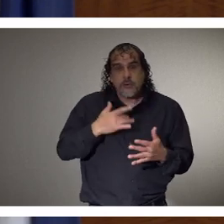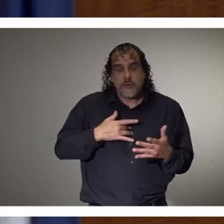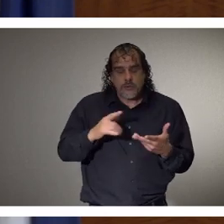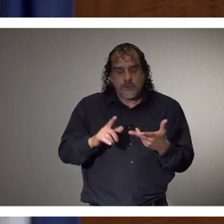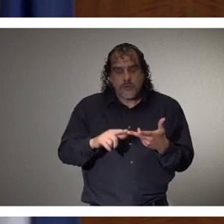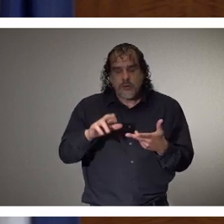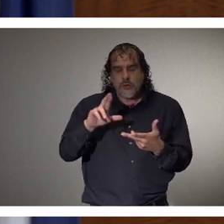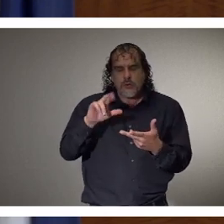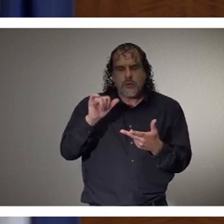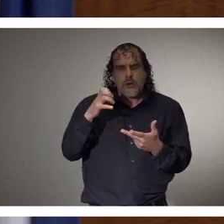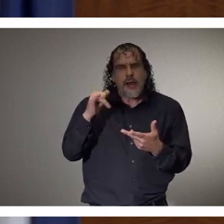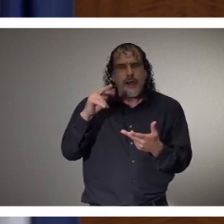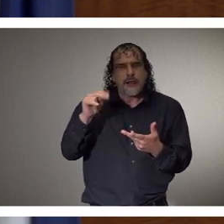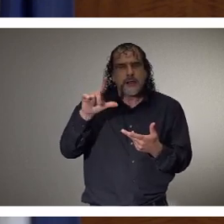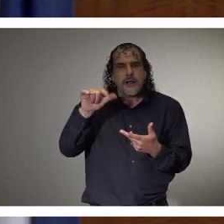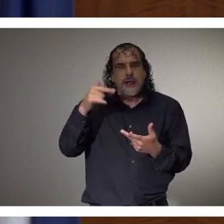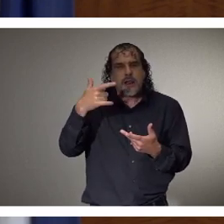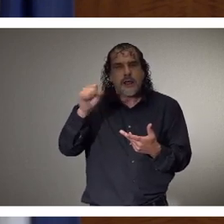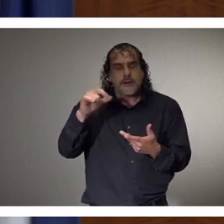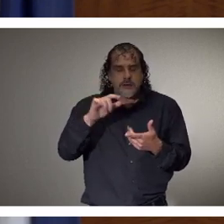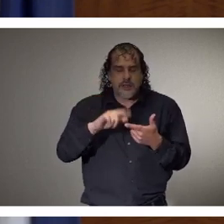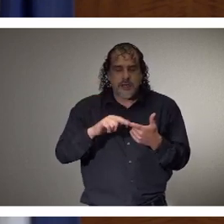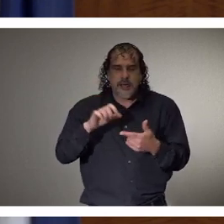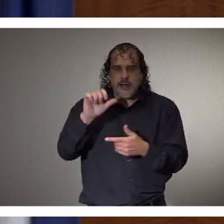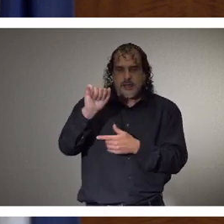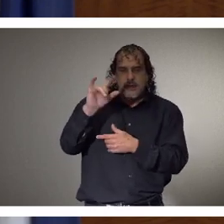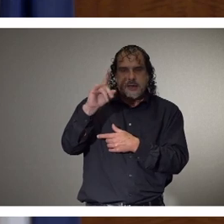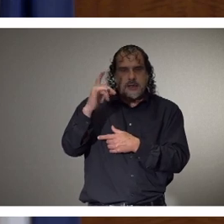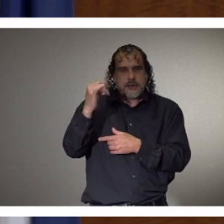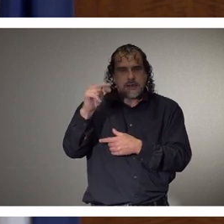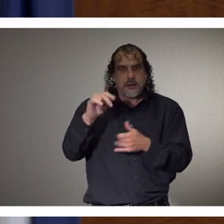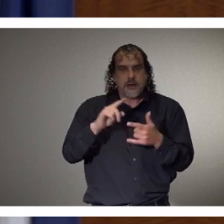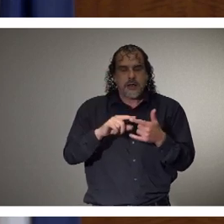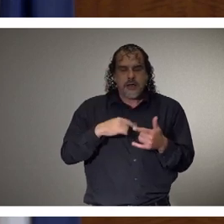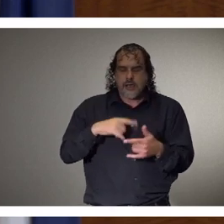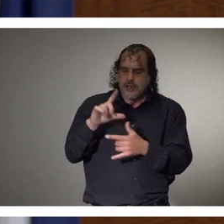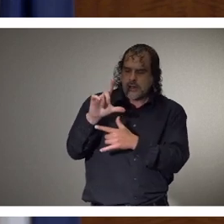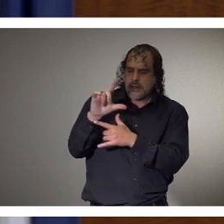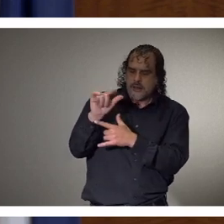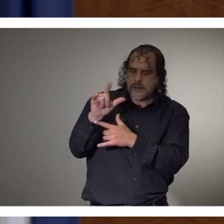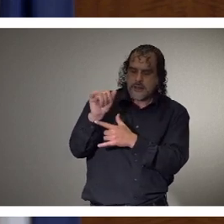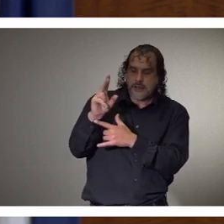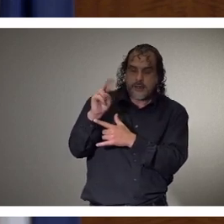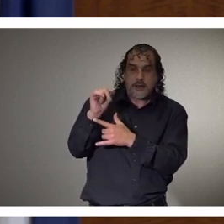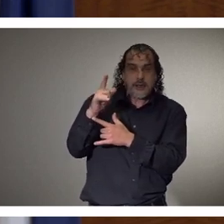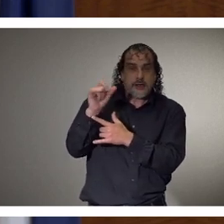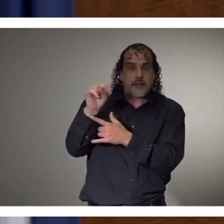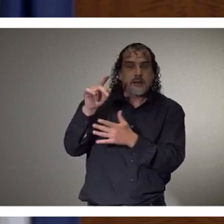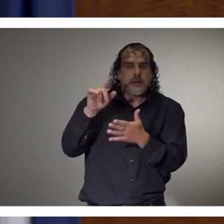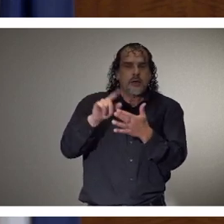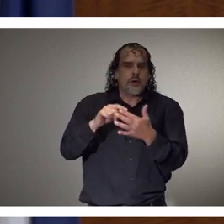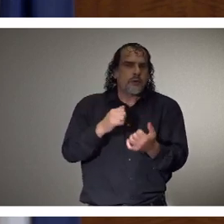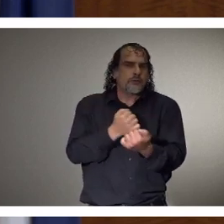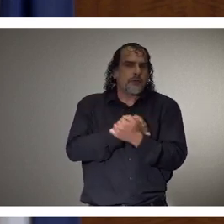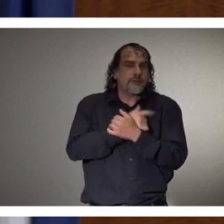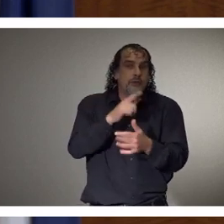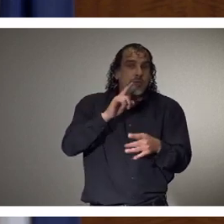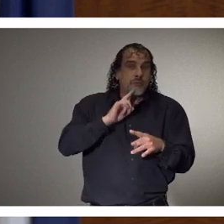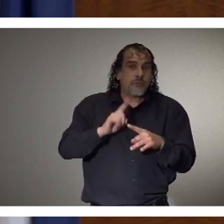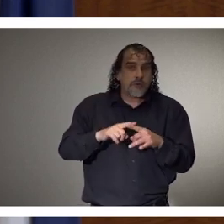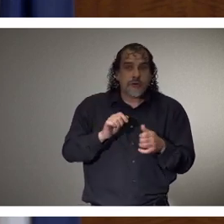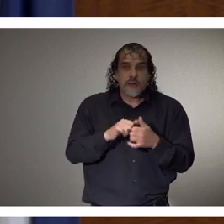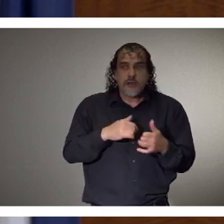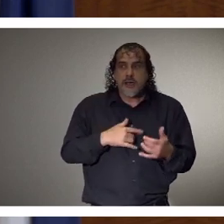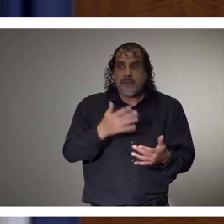a birthday today, as does Aiden Malley who loves history, and Lily and Grace Ollie who loves her baby brother, Jacob. Happy